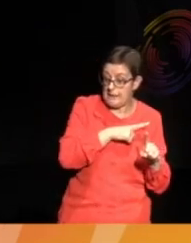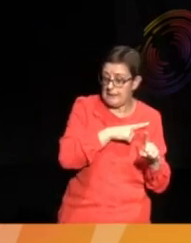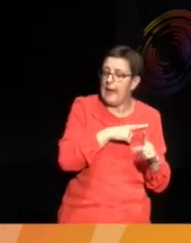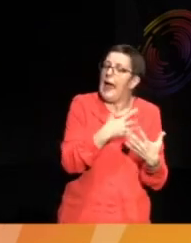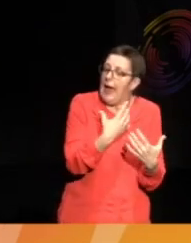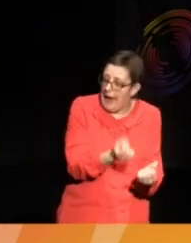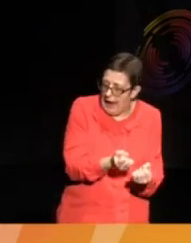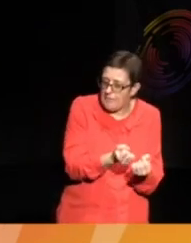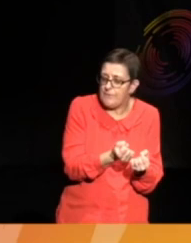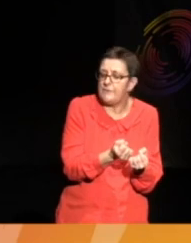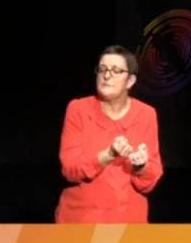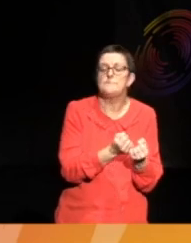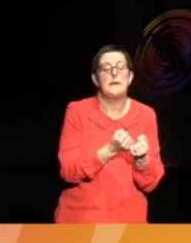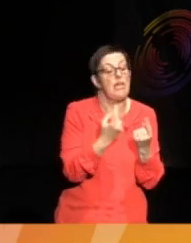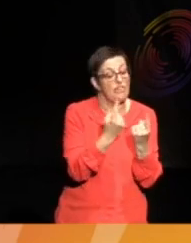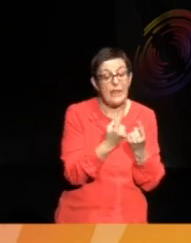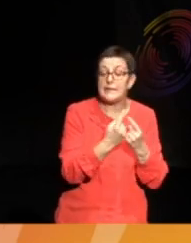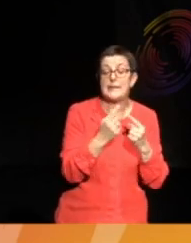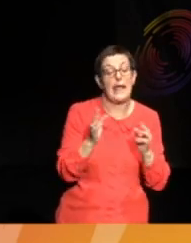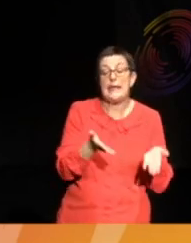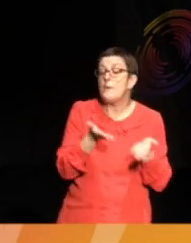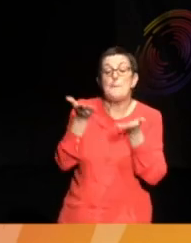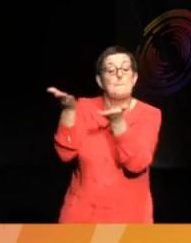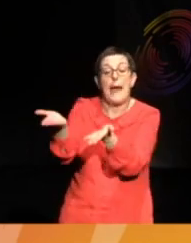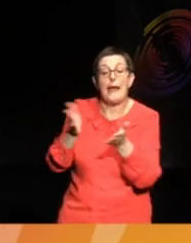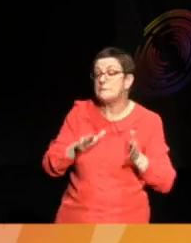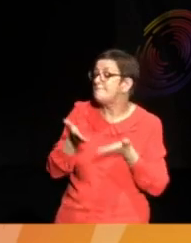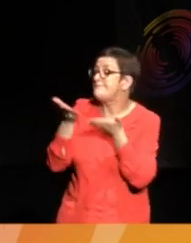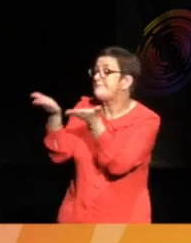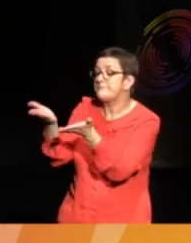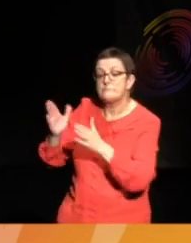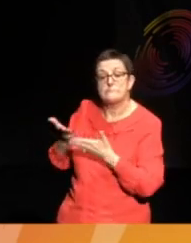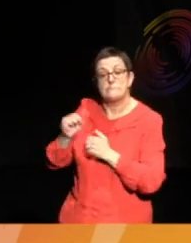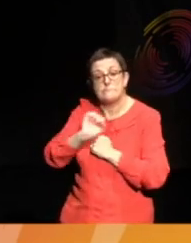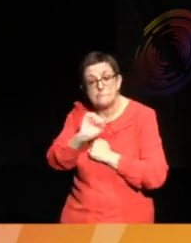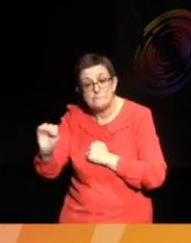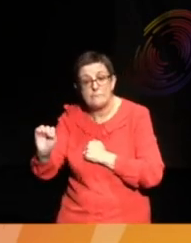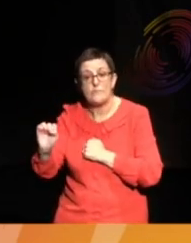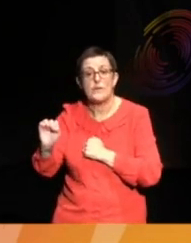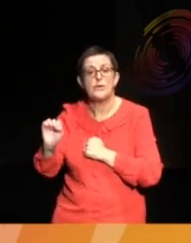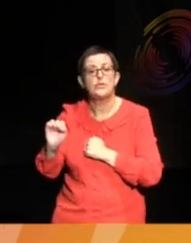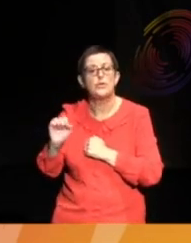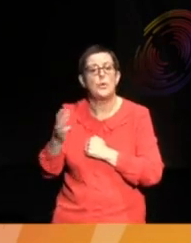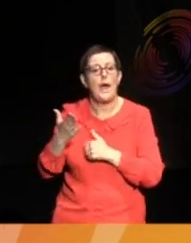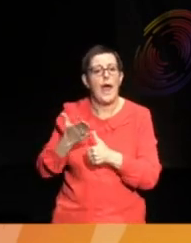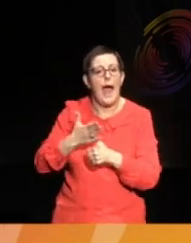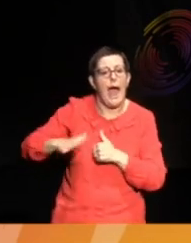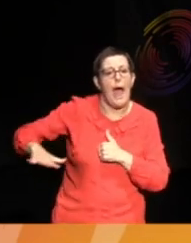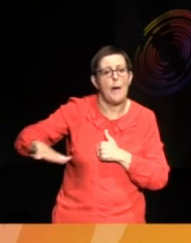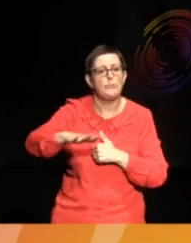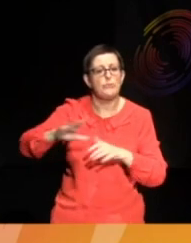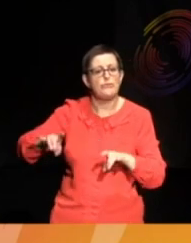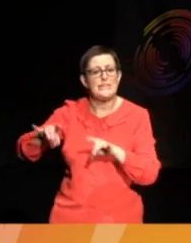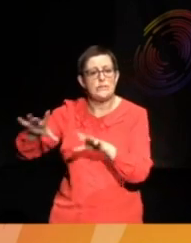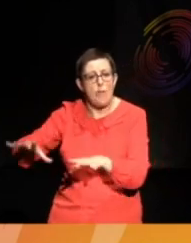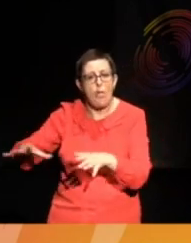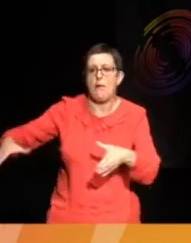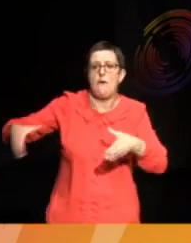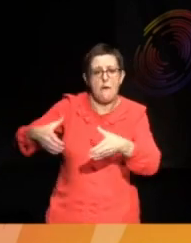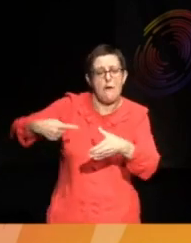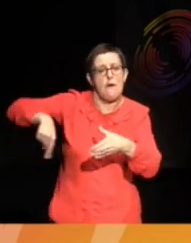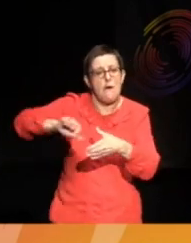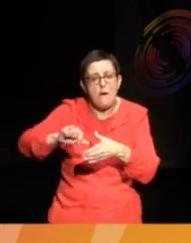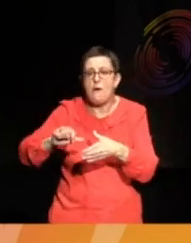have repatriated, for example, collections to Aboriginal communities. So, secret, sacred and